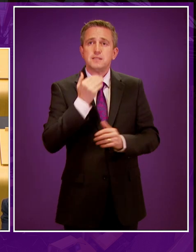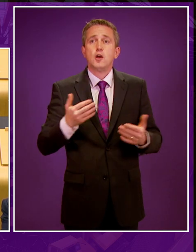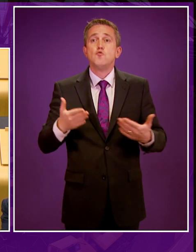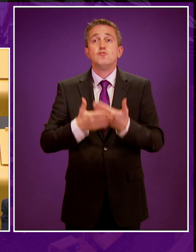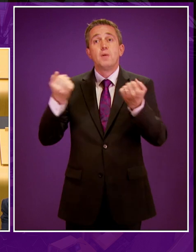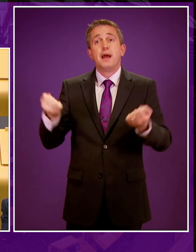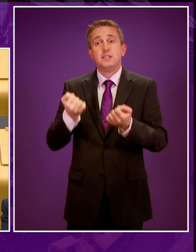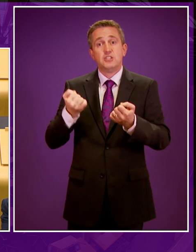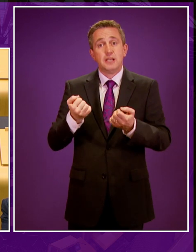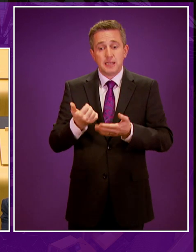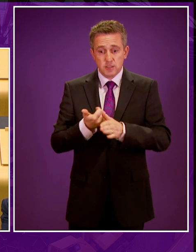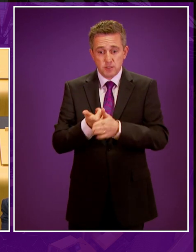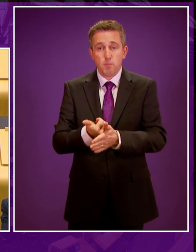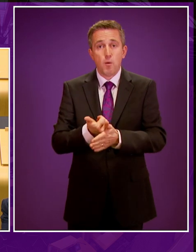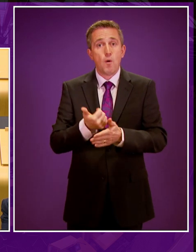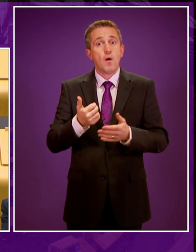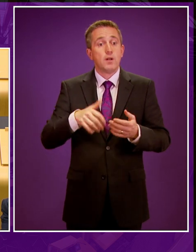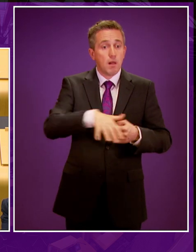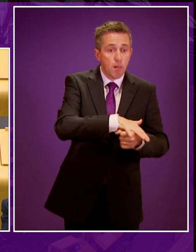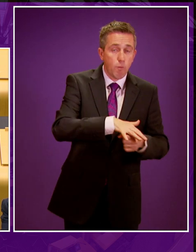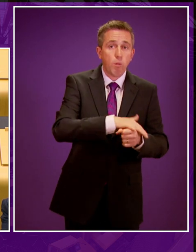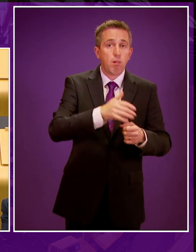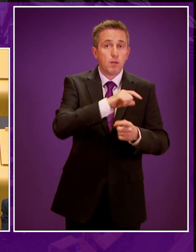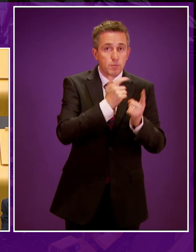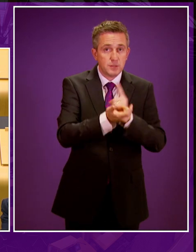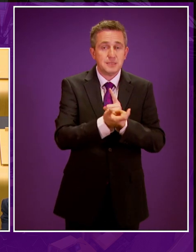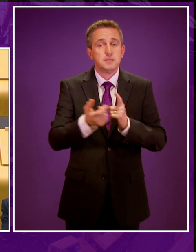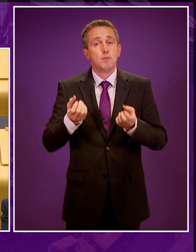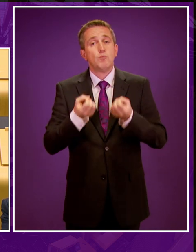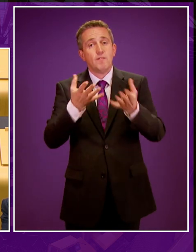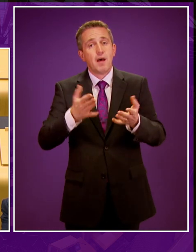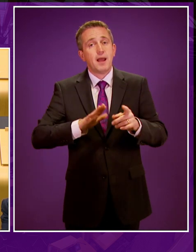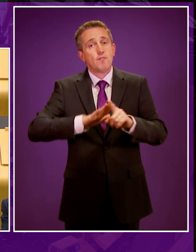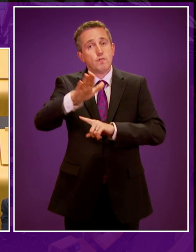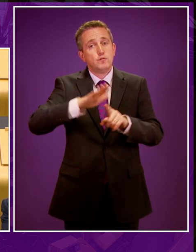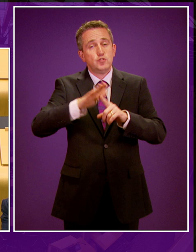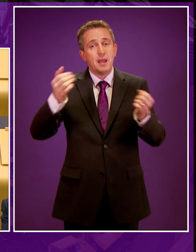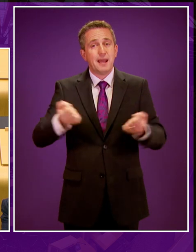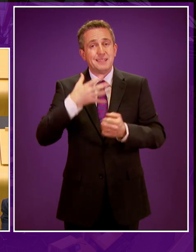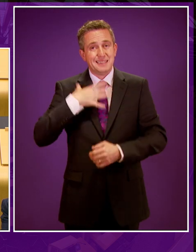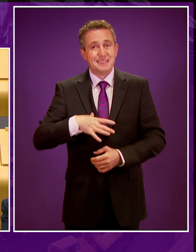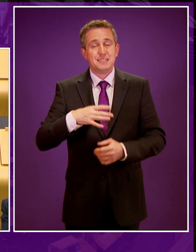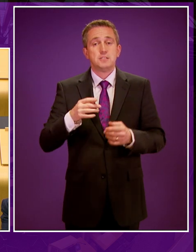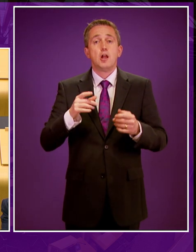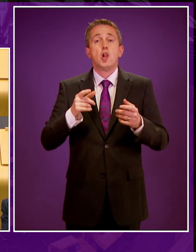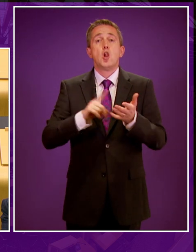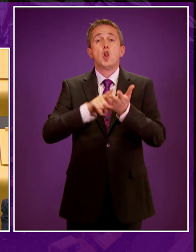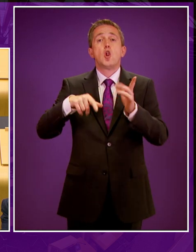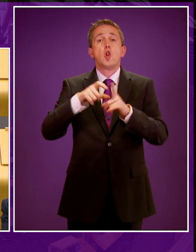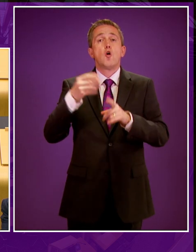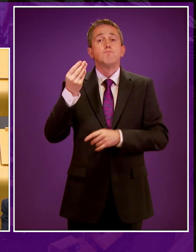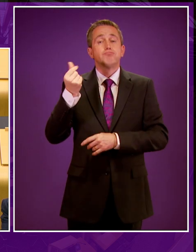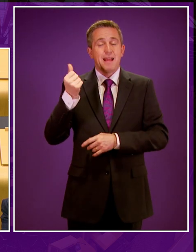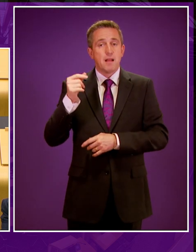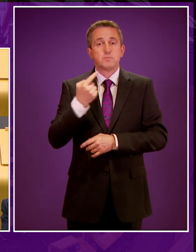livelihoods and communities and provide for our energy needs for the long term. as the minister noted, Lord Brown, chair of the fracking company